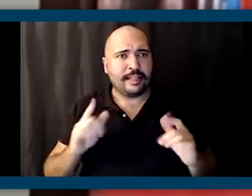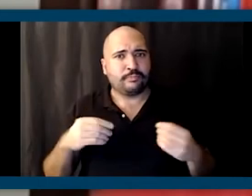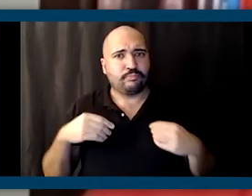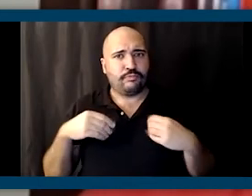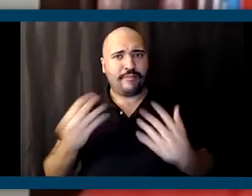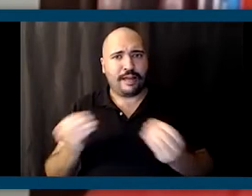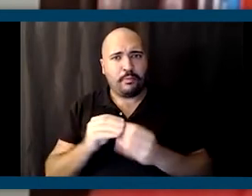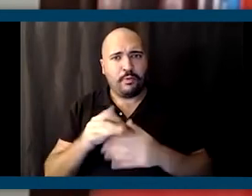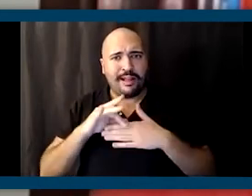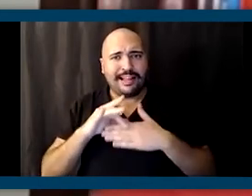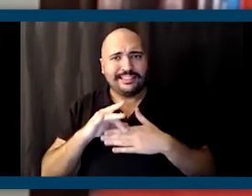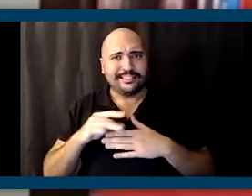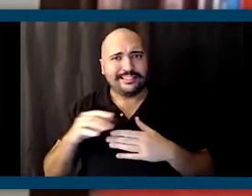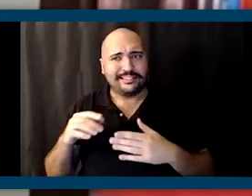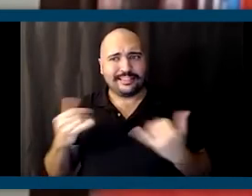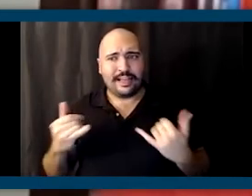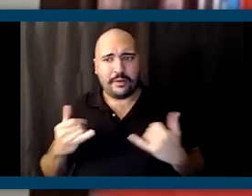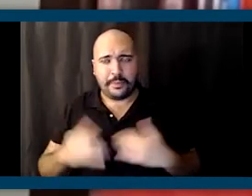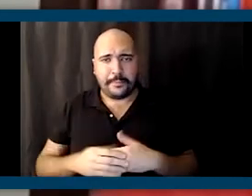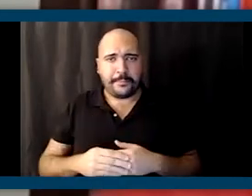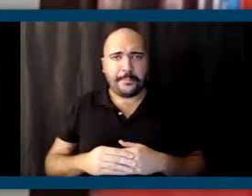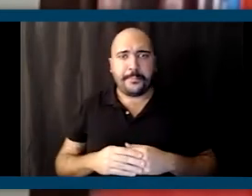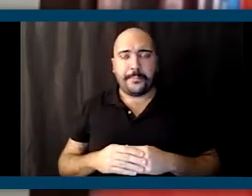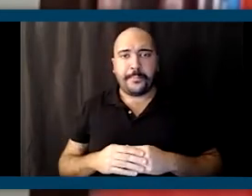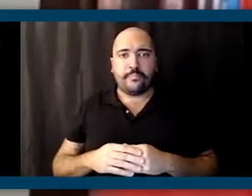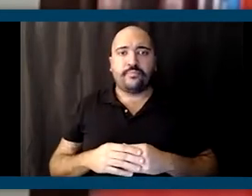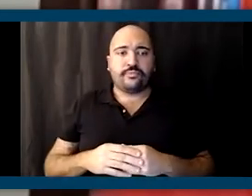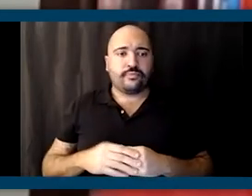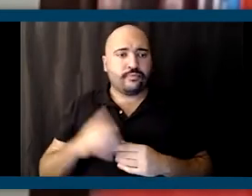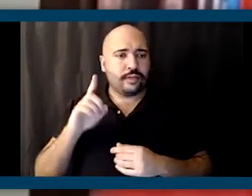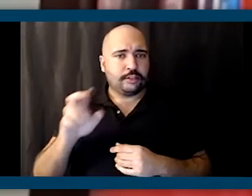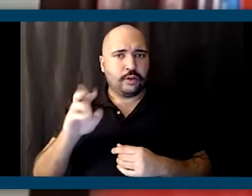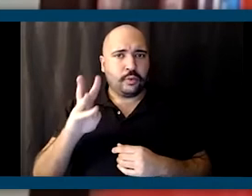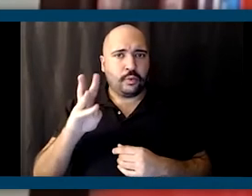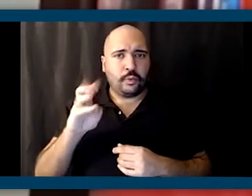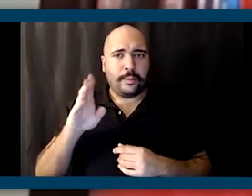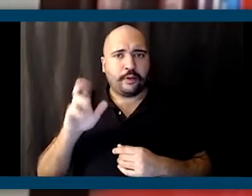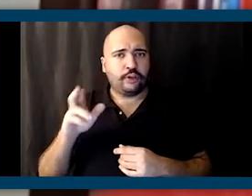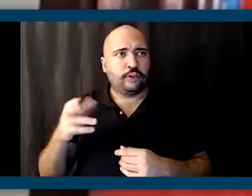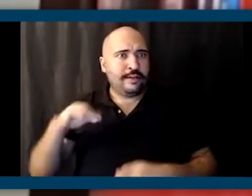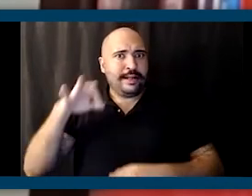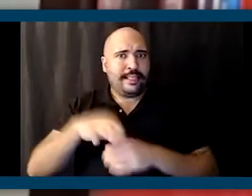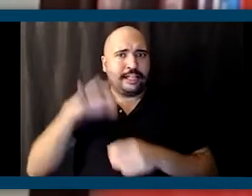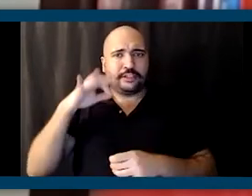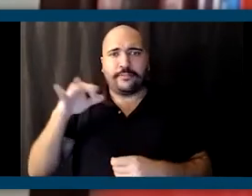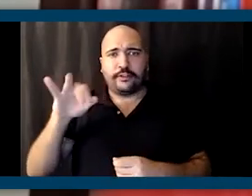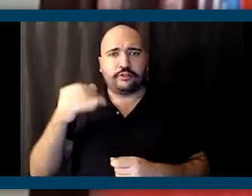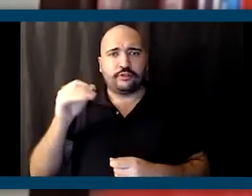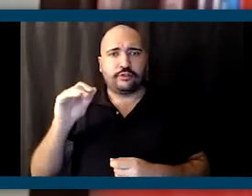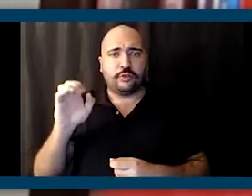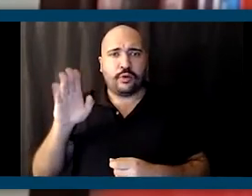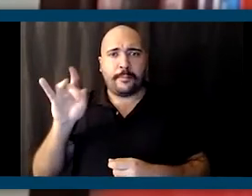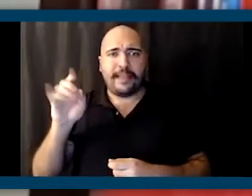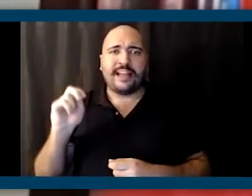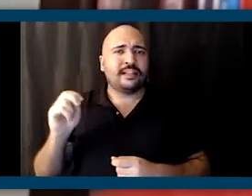here. Dr. Weber, what did the election of Joe Biden tell us about political